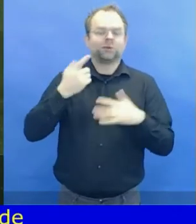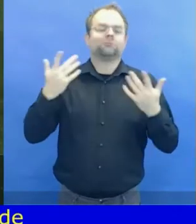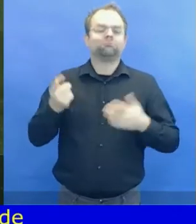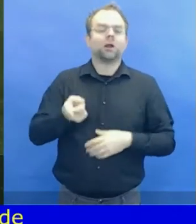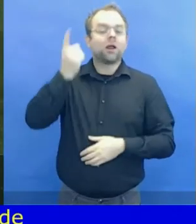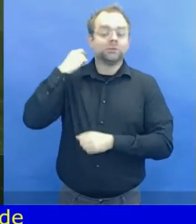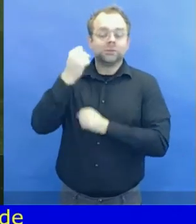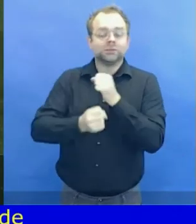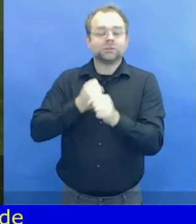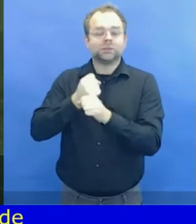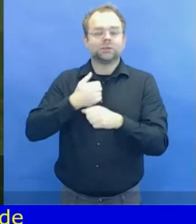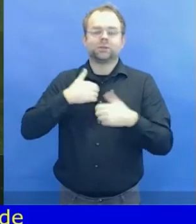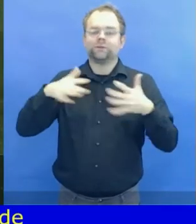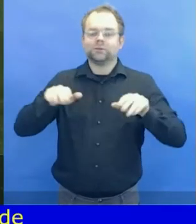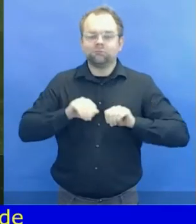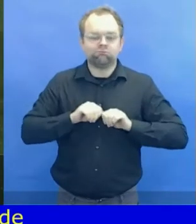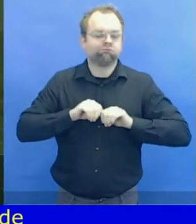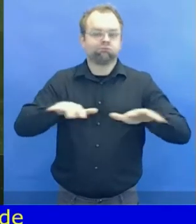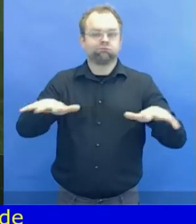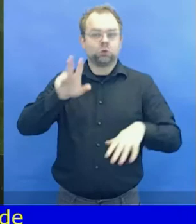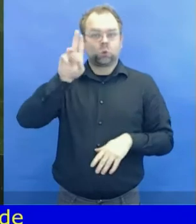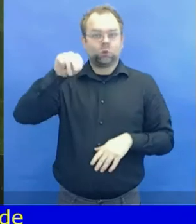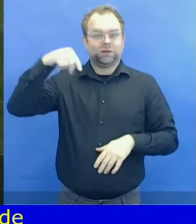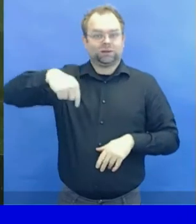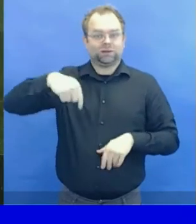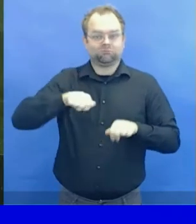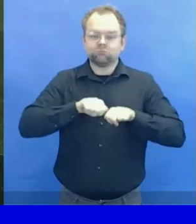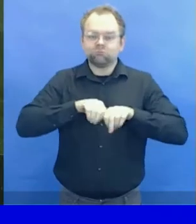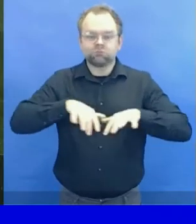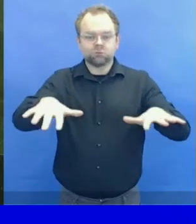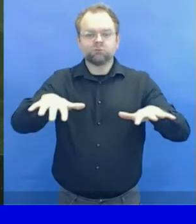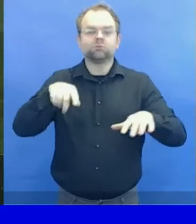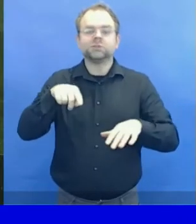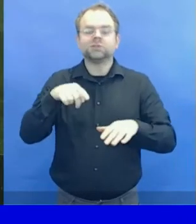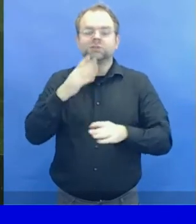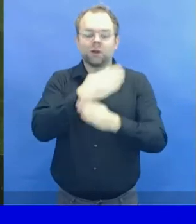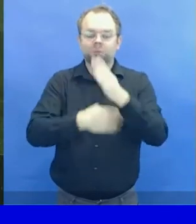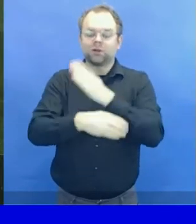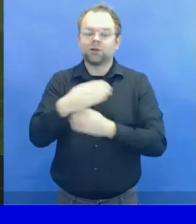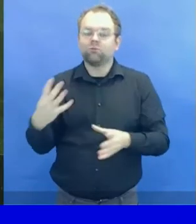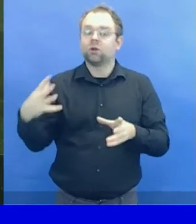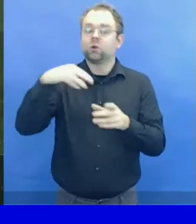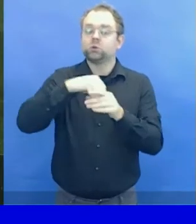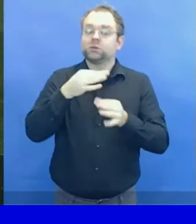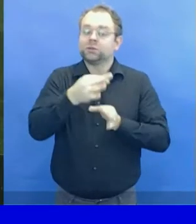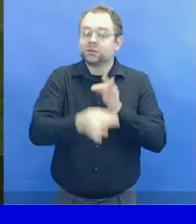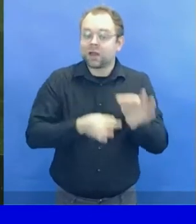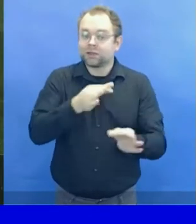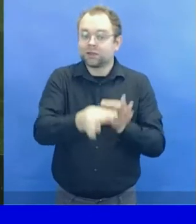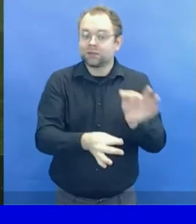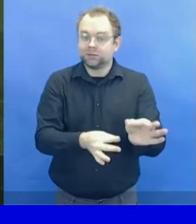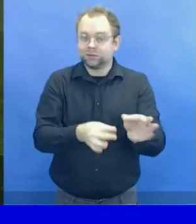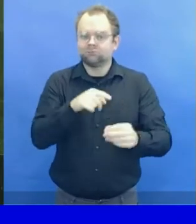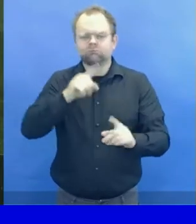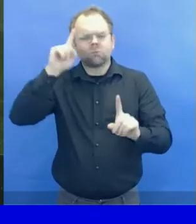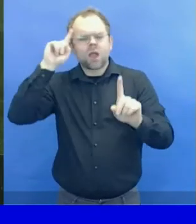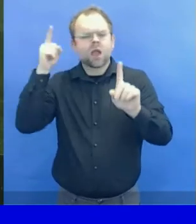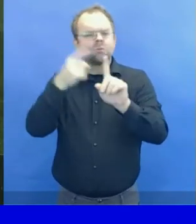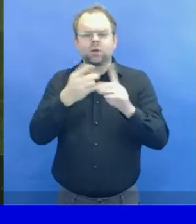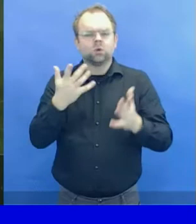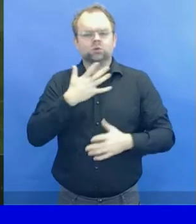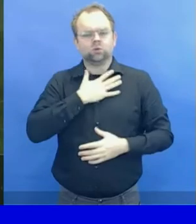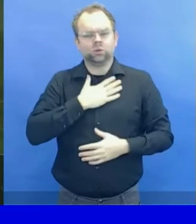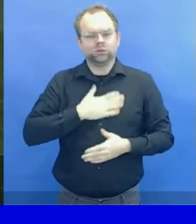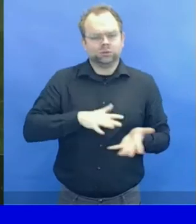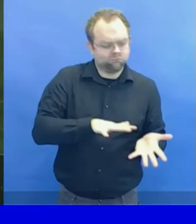in the organization's work on disability inclusion across its policies, programs and operations. The strategy